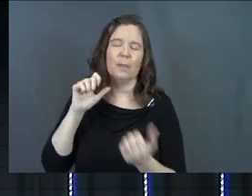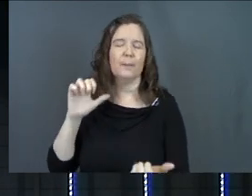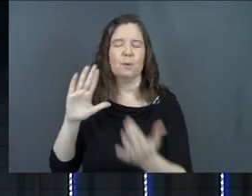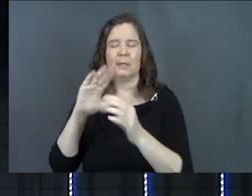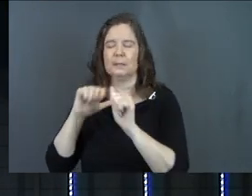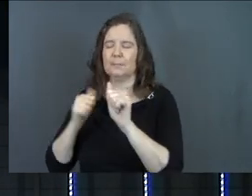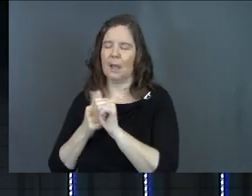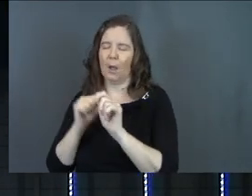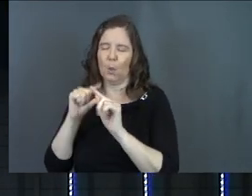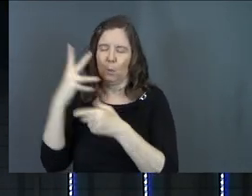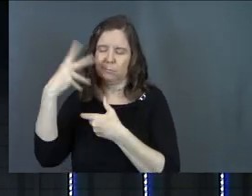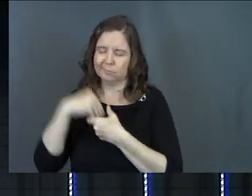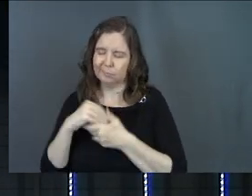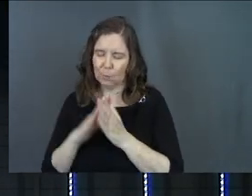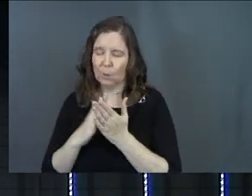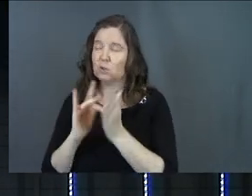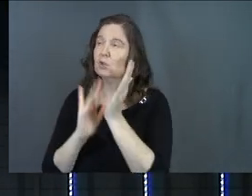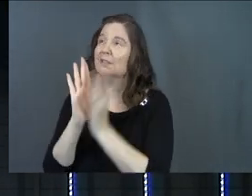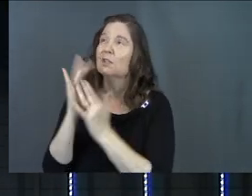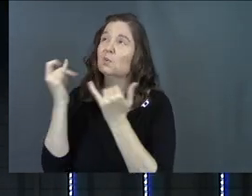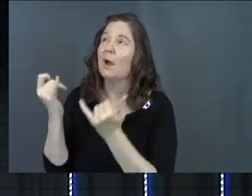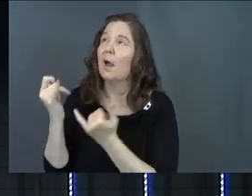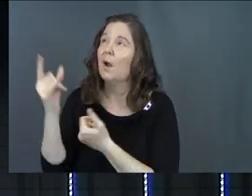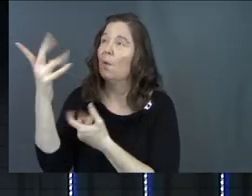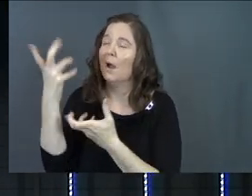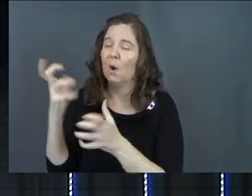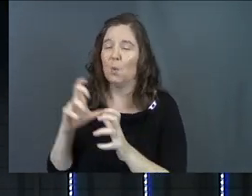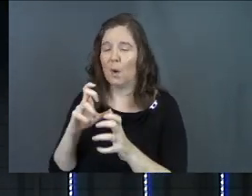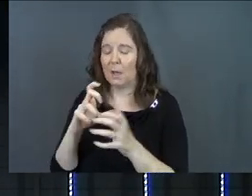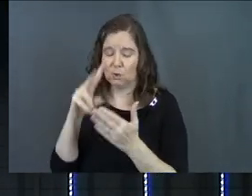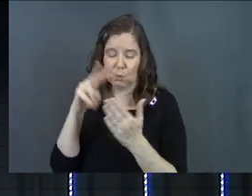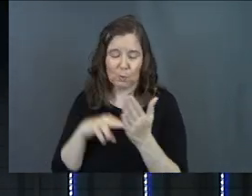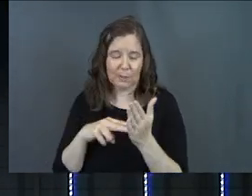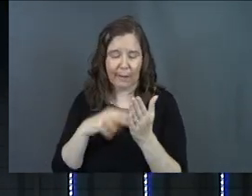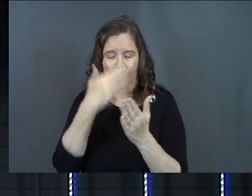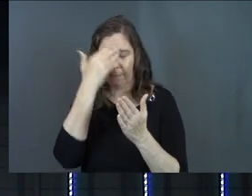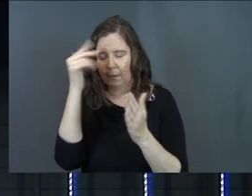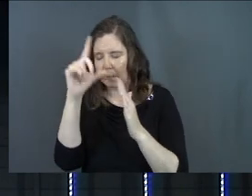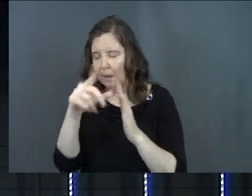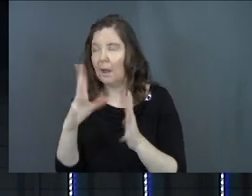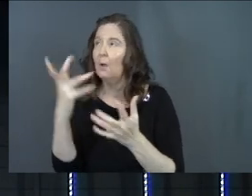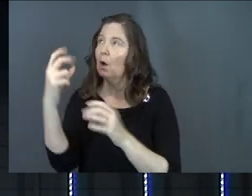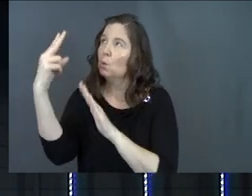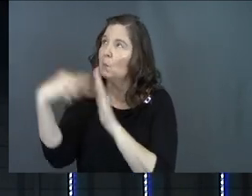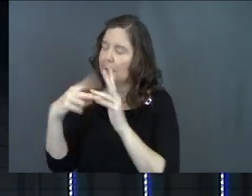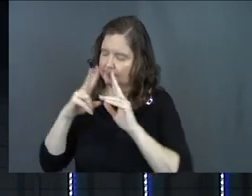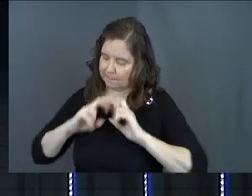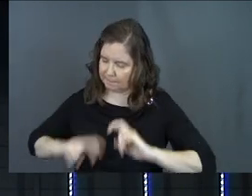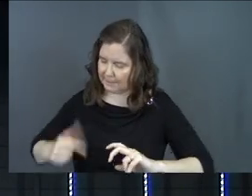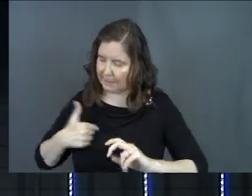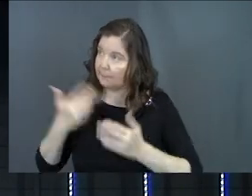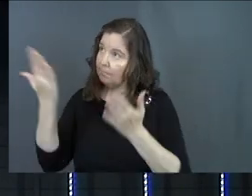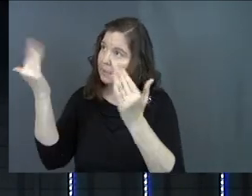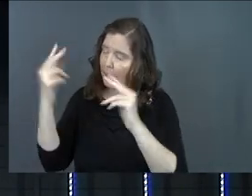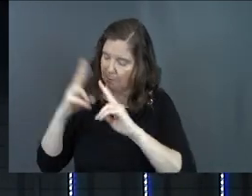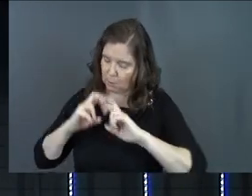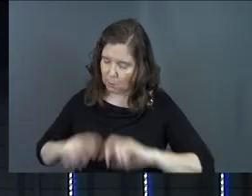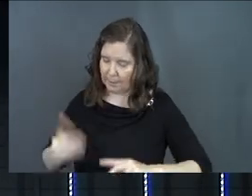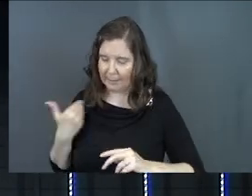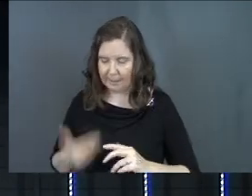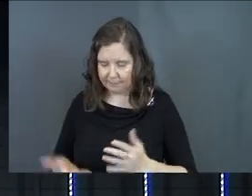presence behind the words. So Jesus, right now, I don't want to just read the word. I want you to read me. So come and read me.